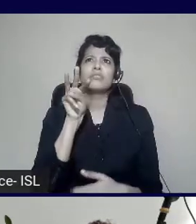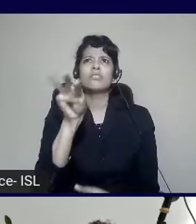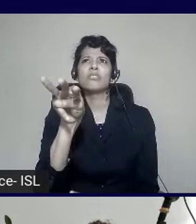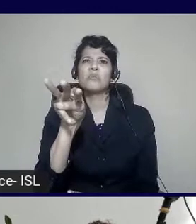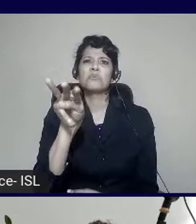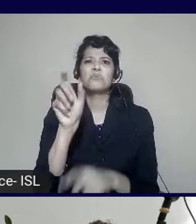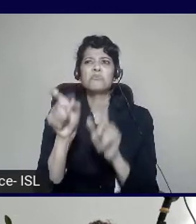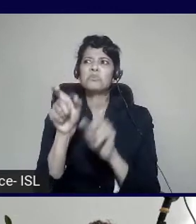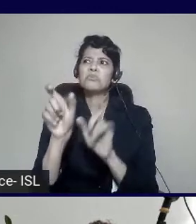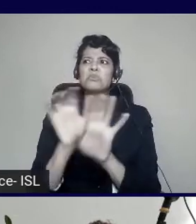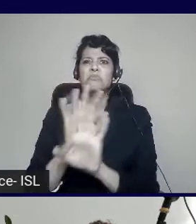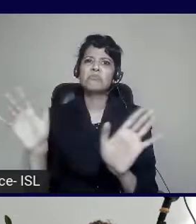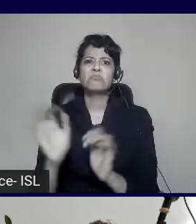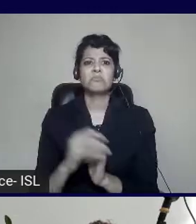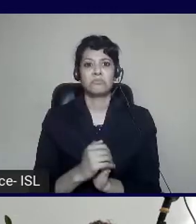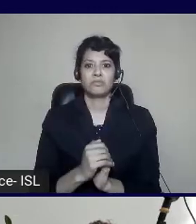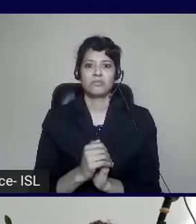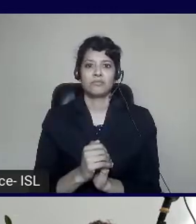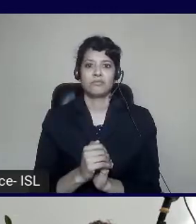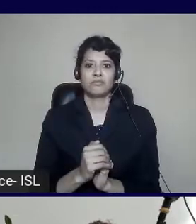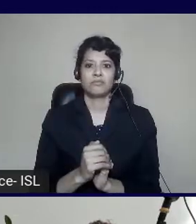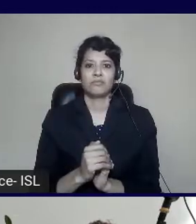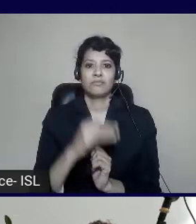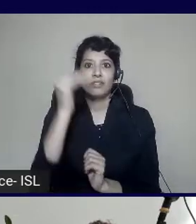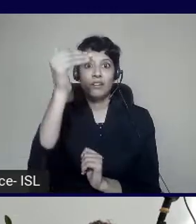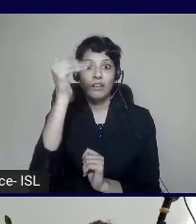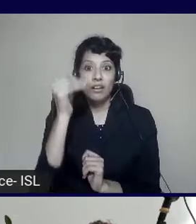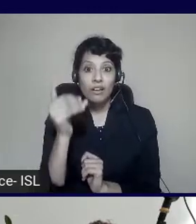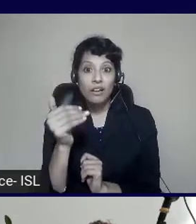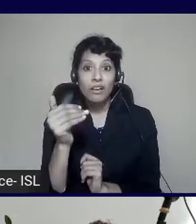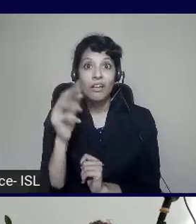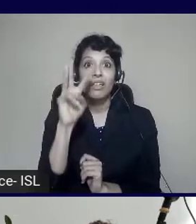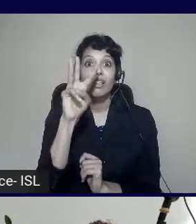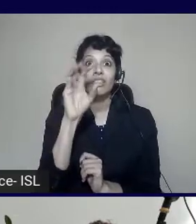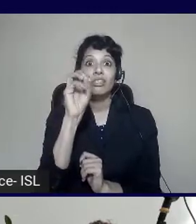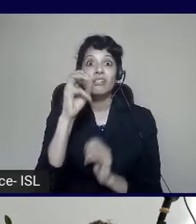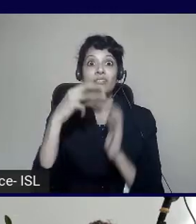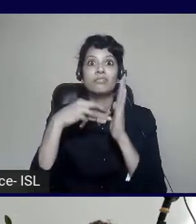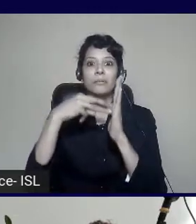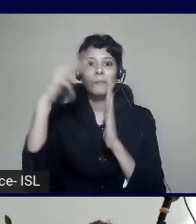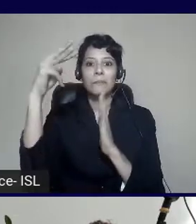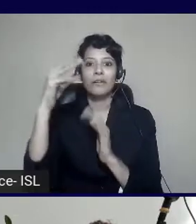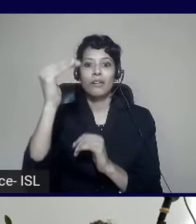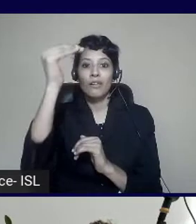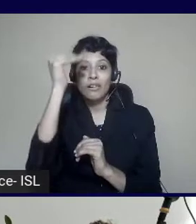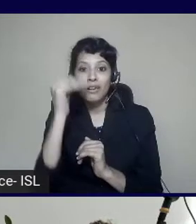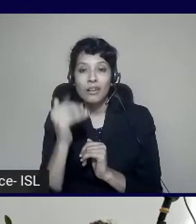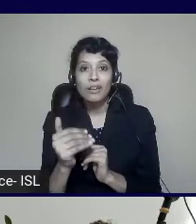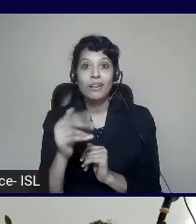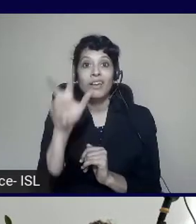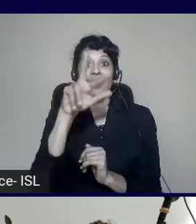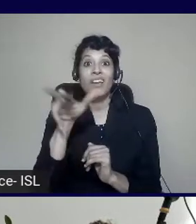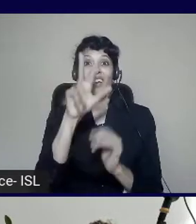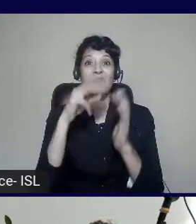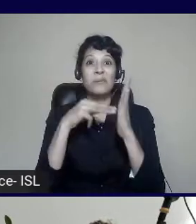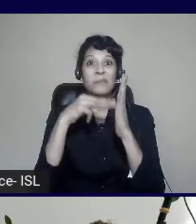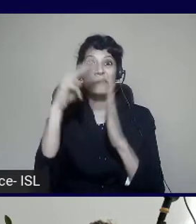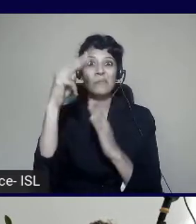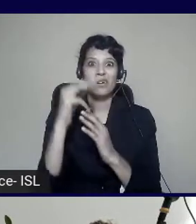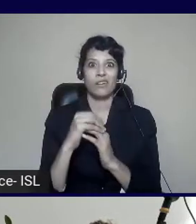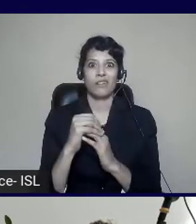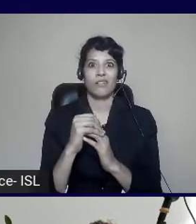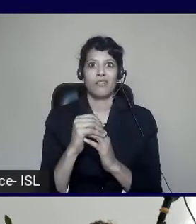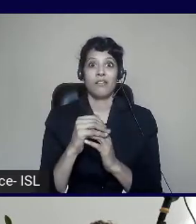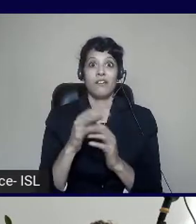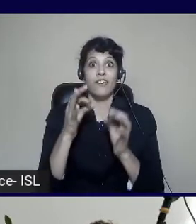But the temporary disability has 13 million. And the situational disability has 8 million. That means if you cater for that